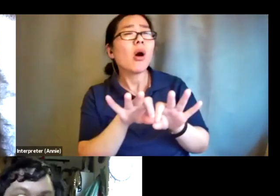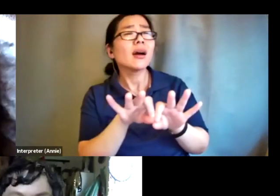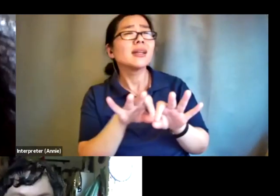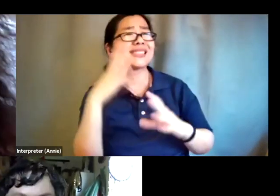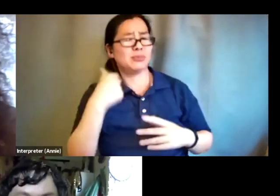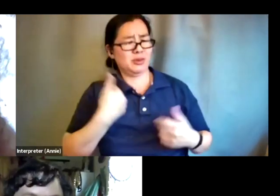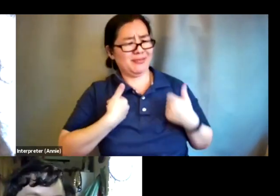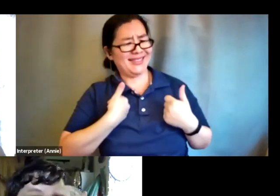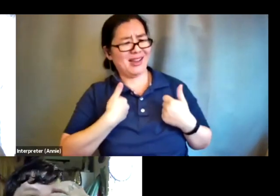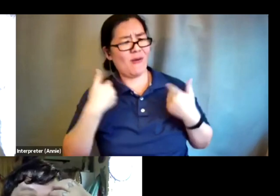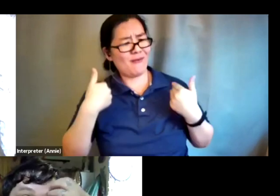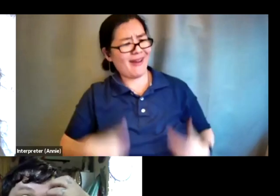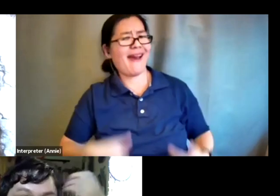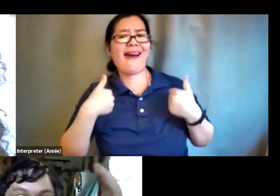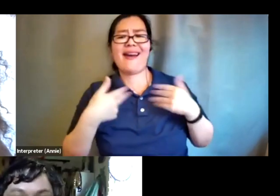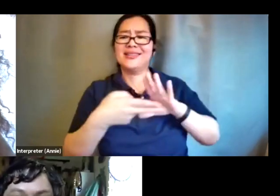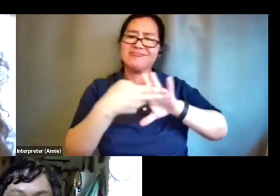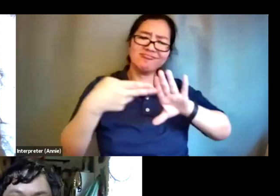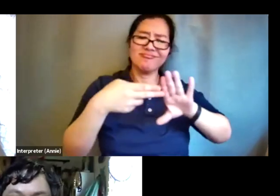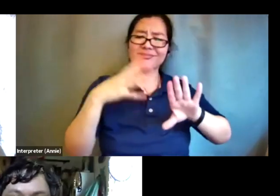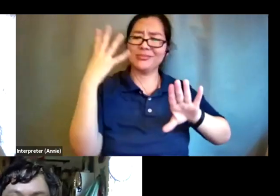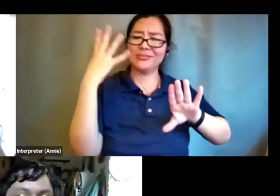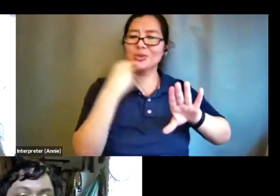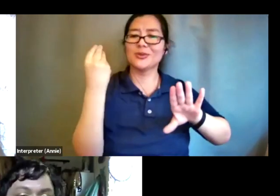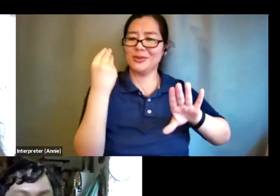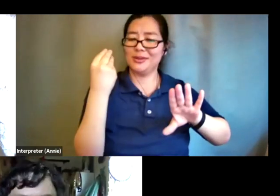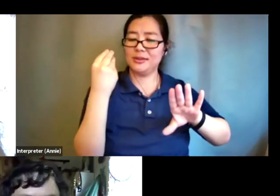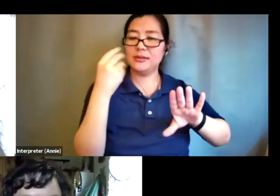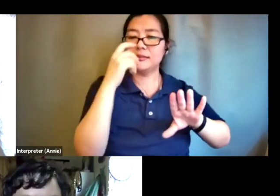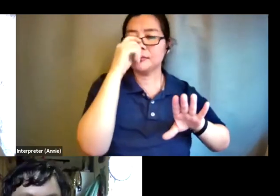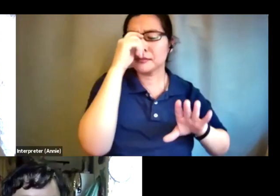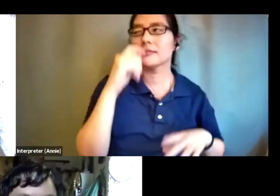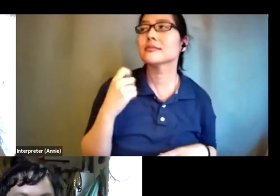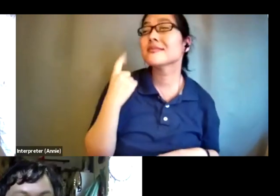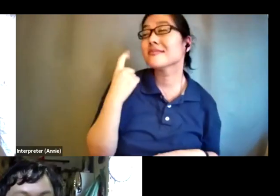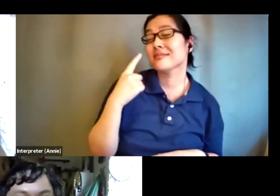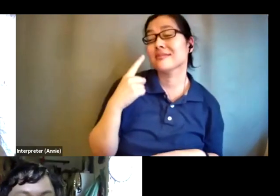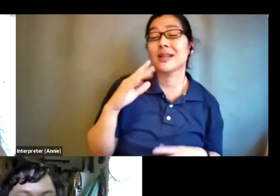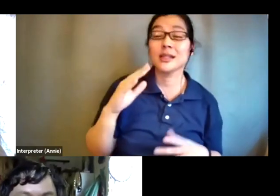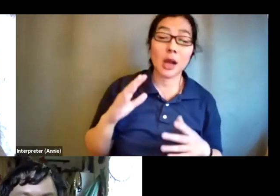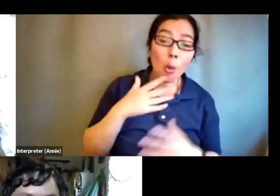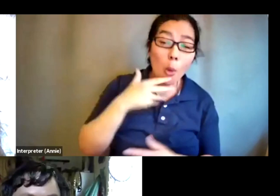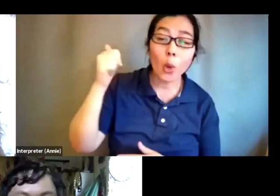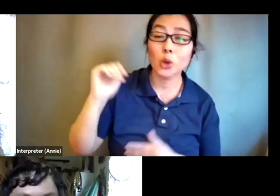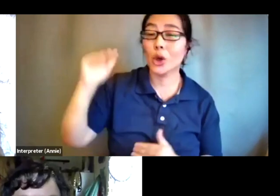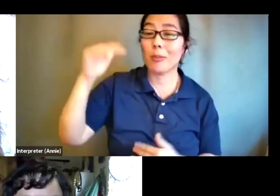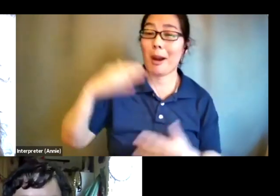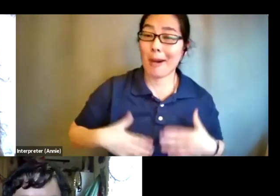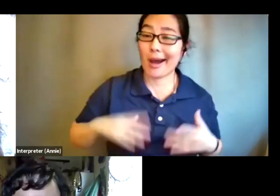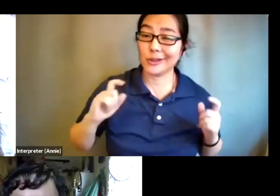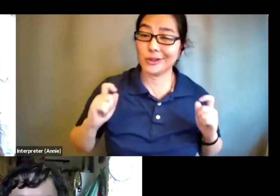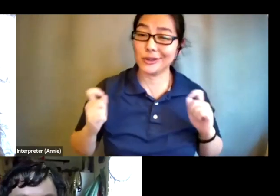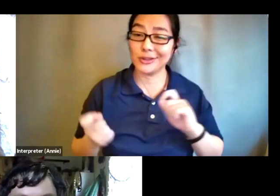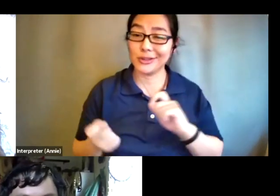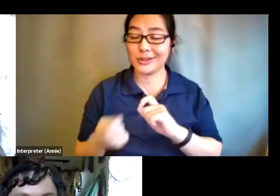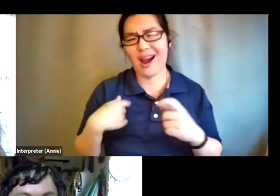i get older you know and accepting you know i look all kinds of ways you know um i'm not trying to be a supermodel